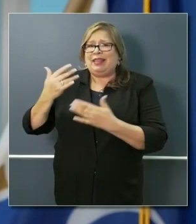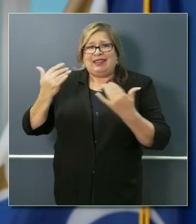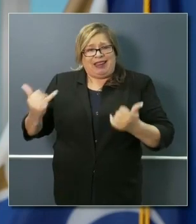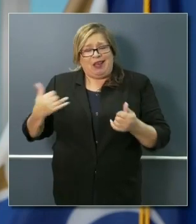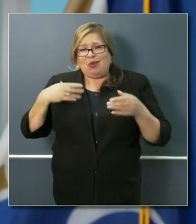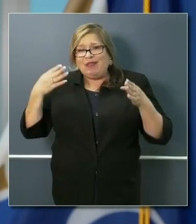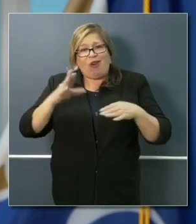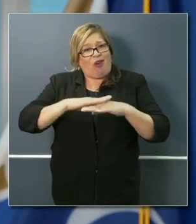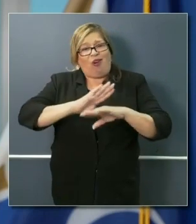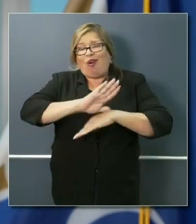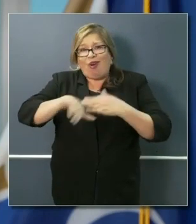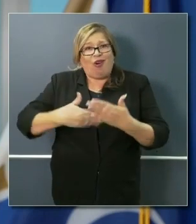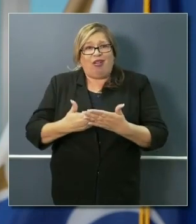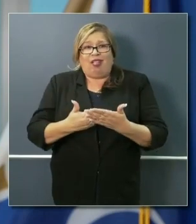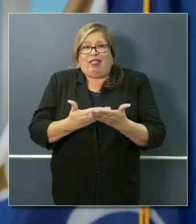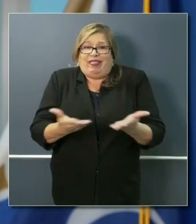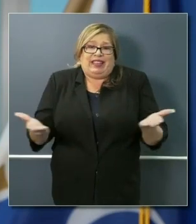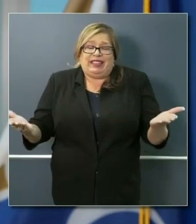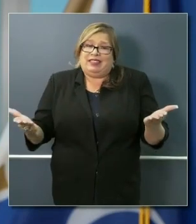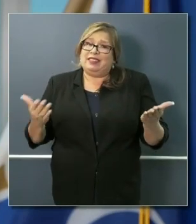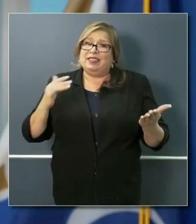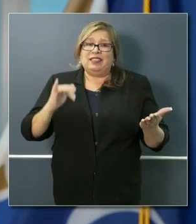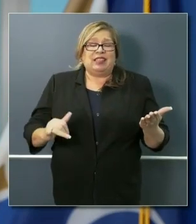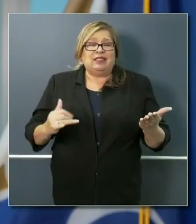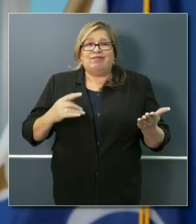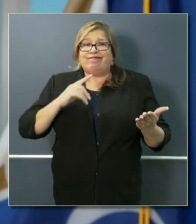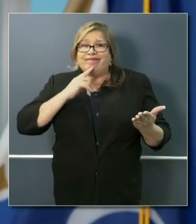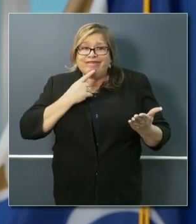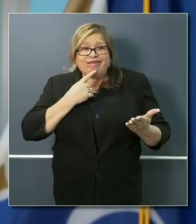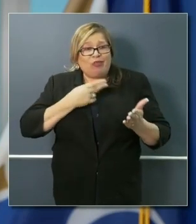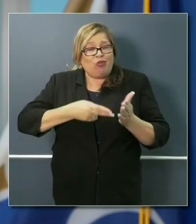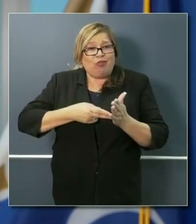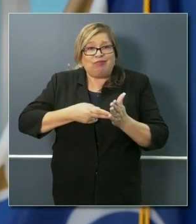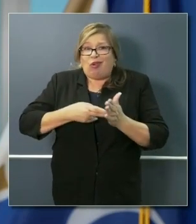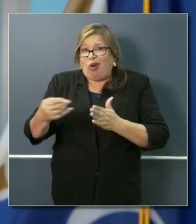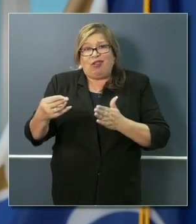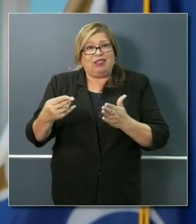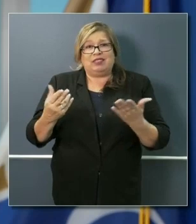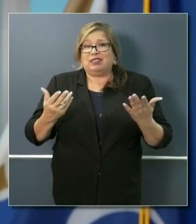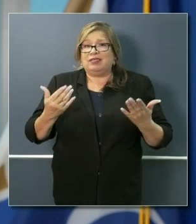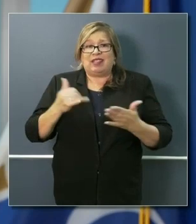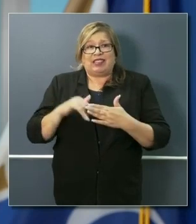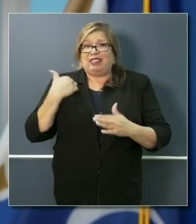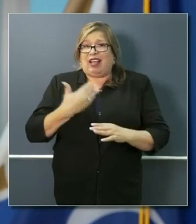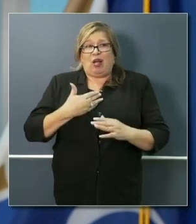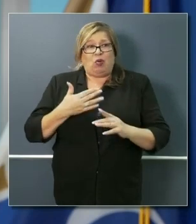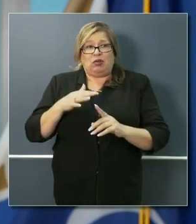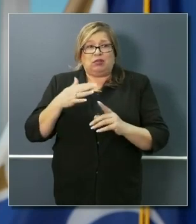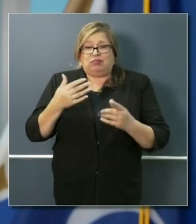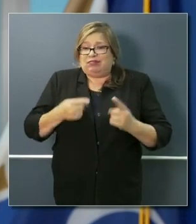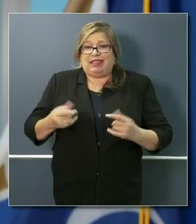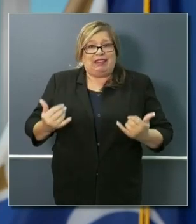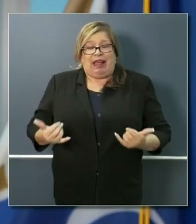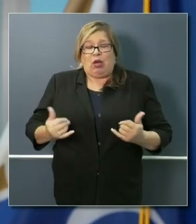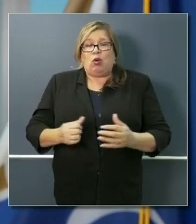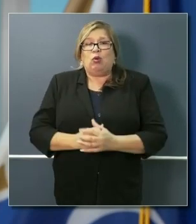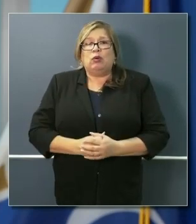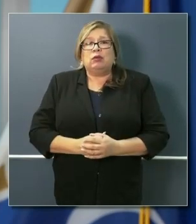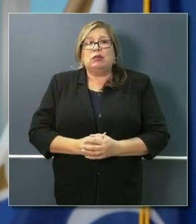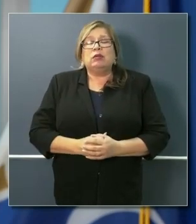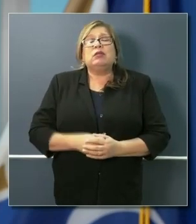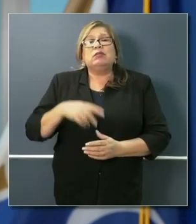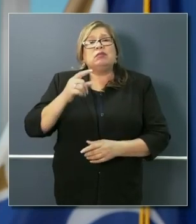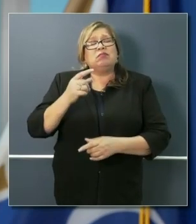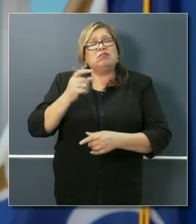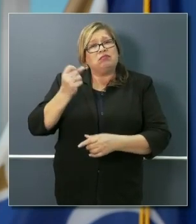table. That's an honest and sober reflection of that reality. We certainly are being benefited modestly